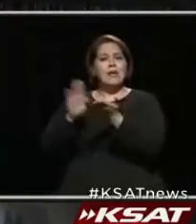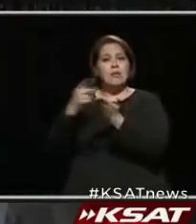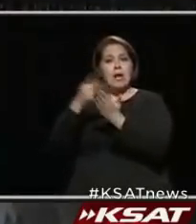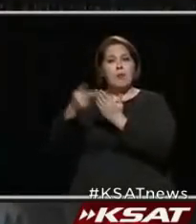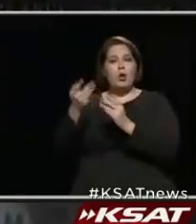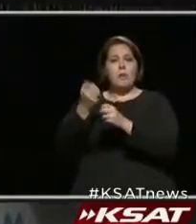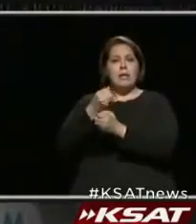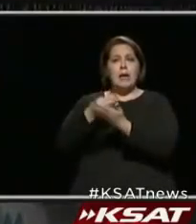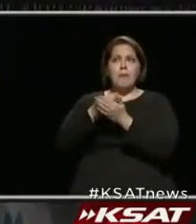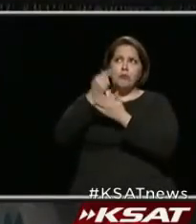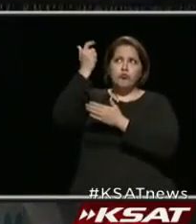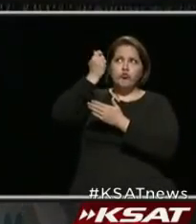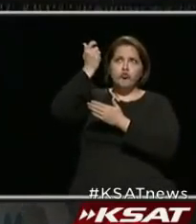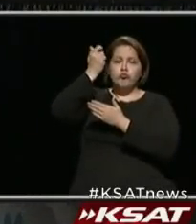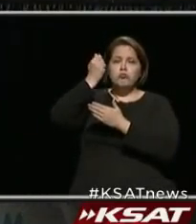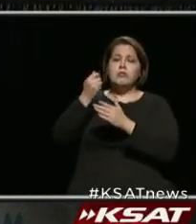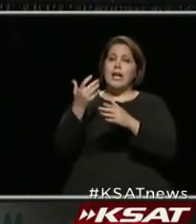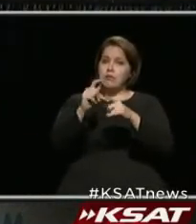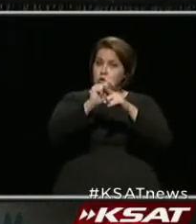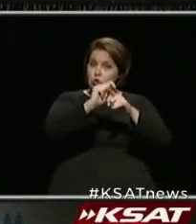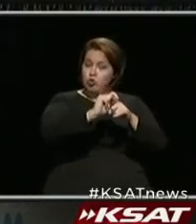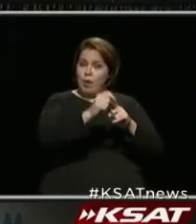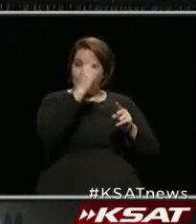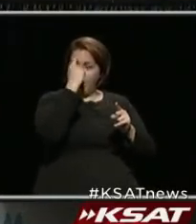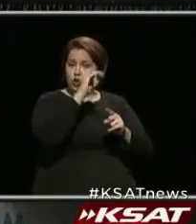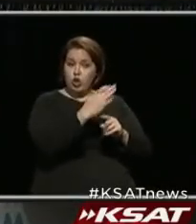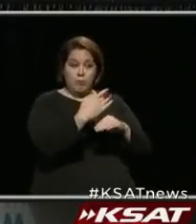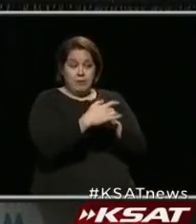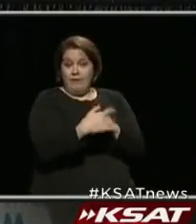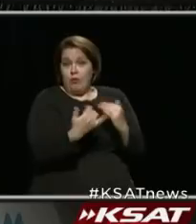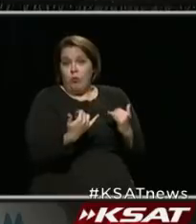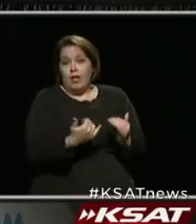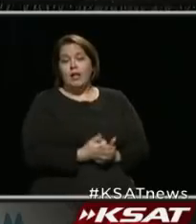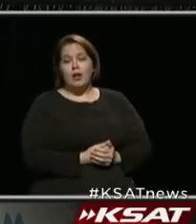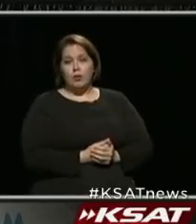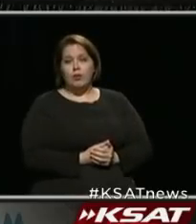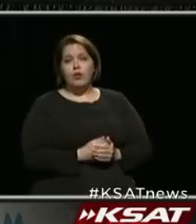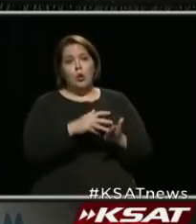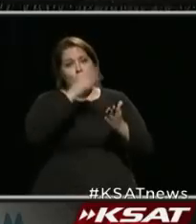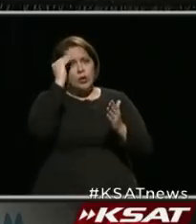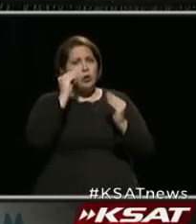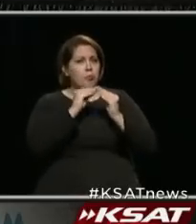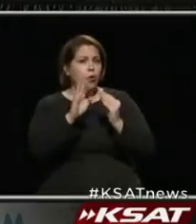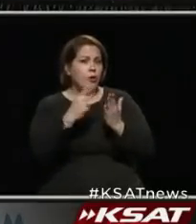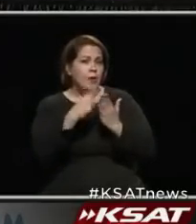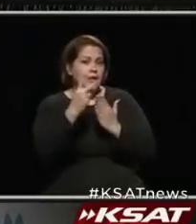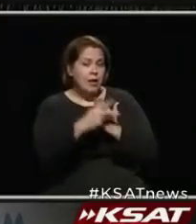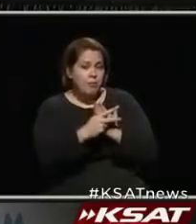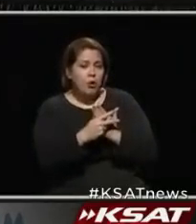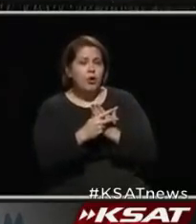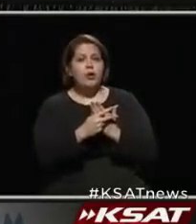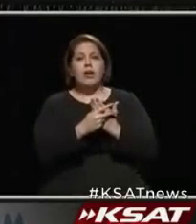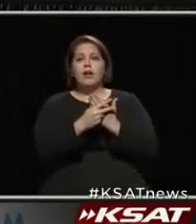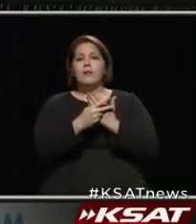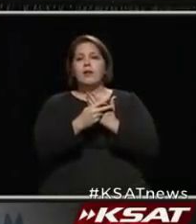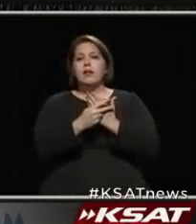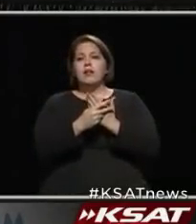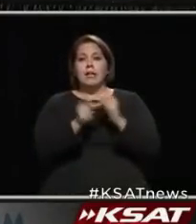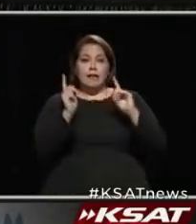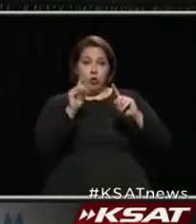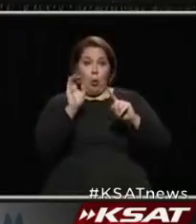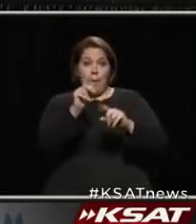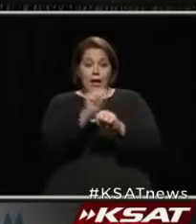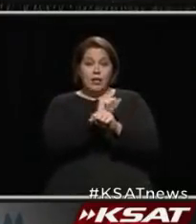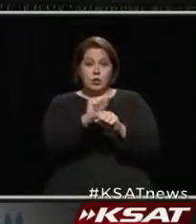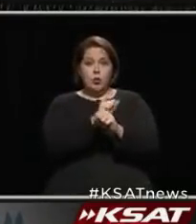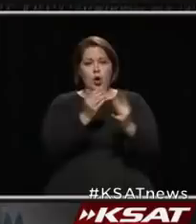receive a stipend as you get trained for jobs that are available right now. You can learn more about the program and get back to work